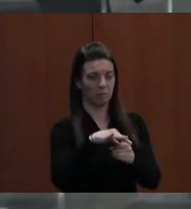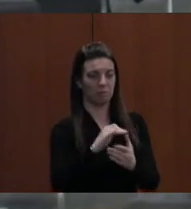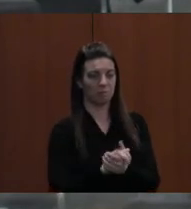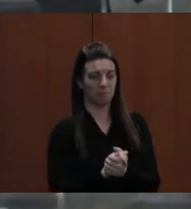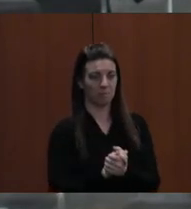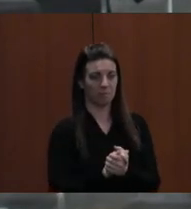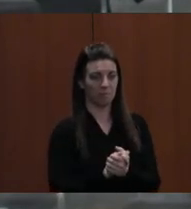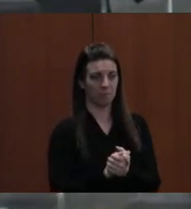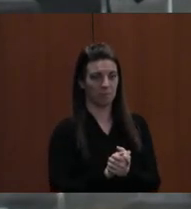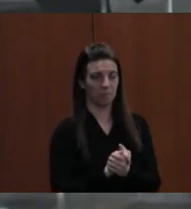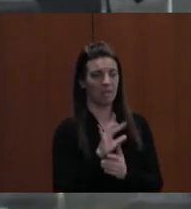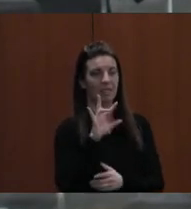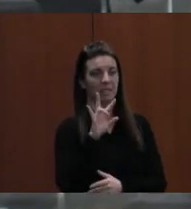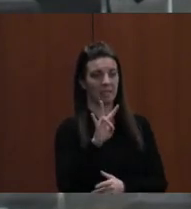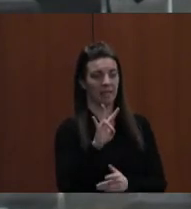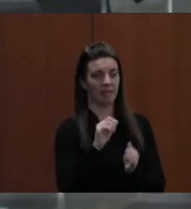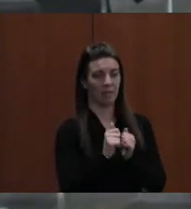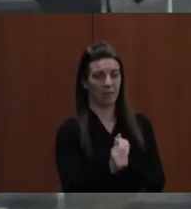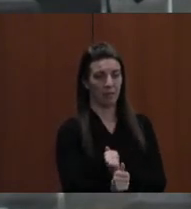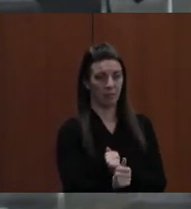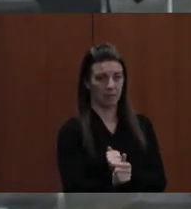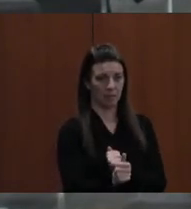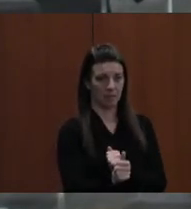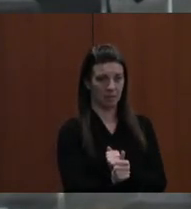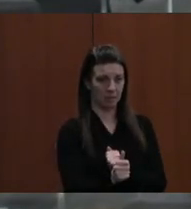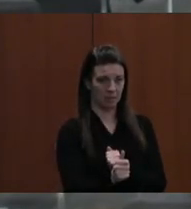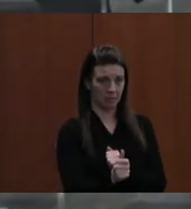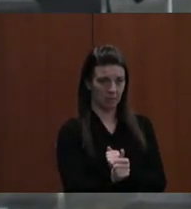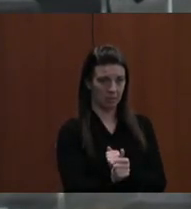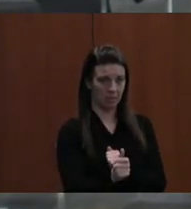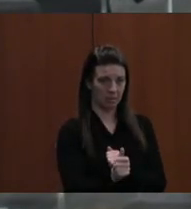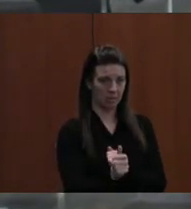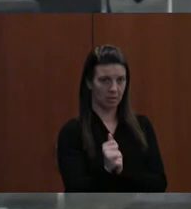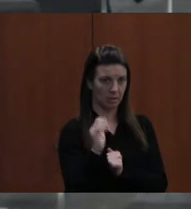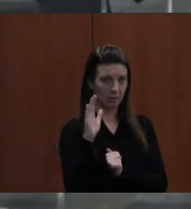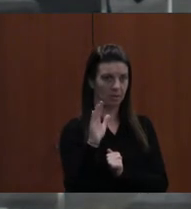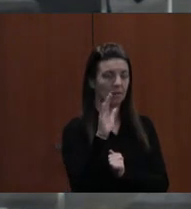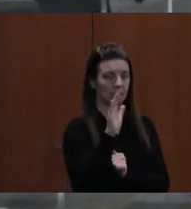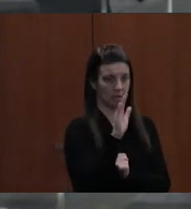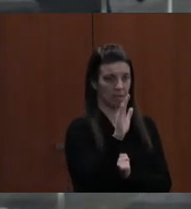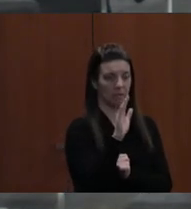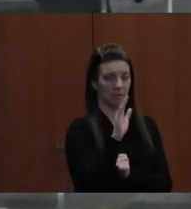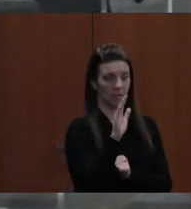We have seven affirmative. Student member occurs. Motion carries.